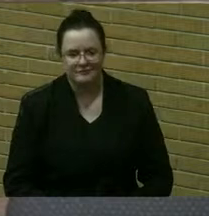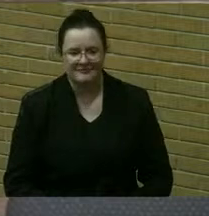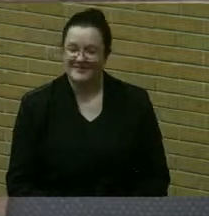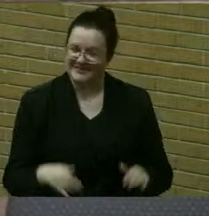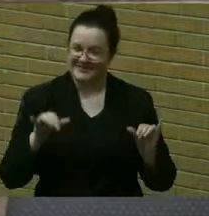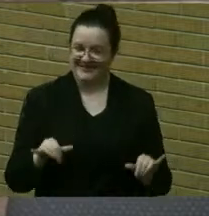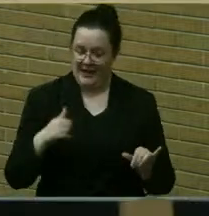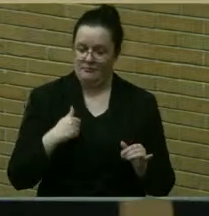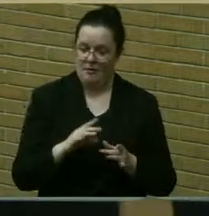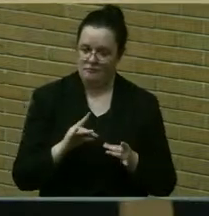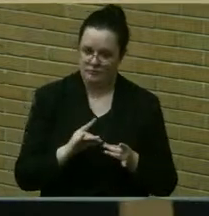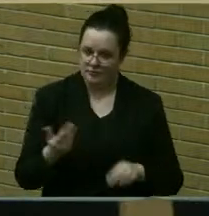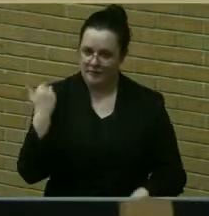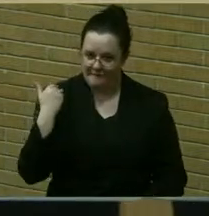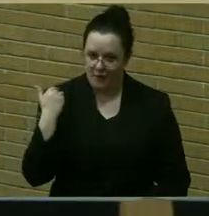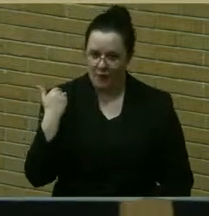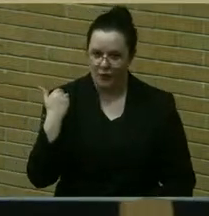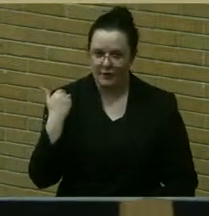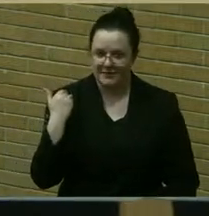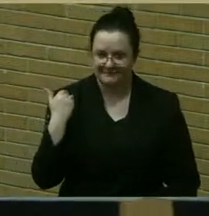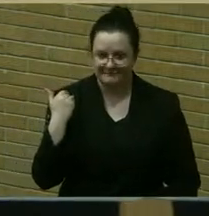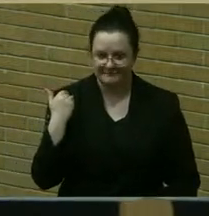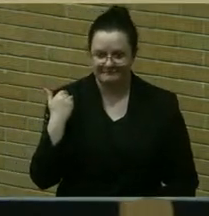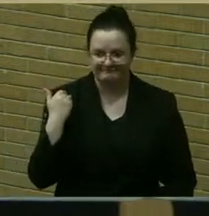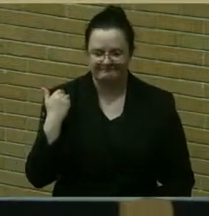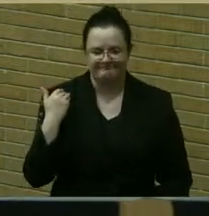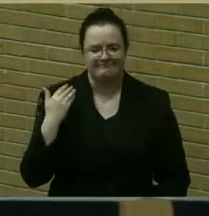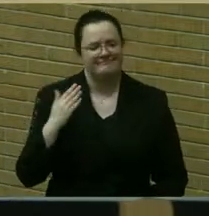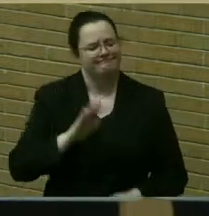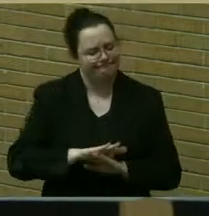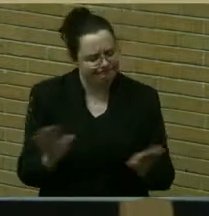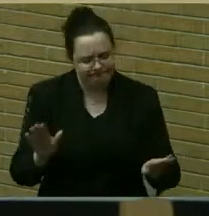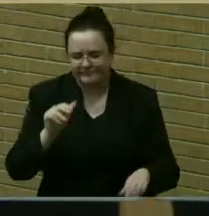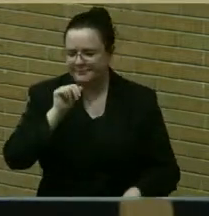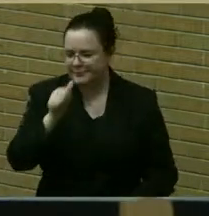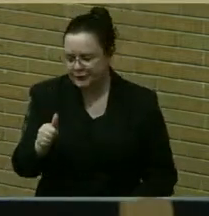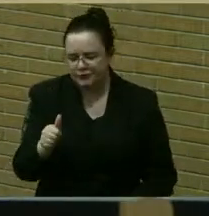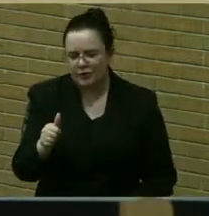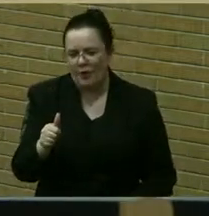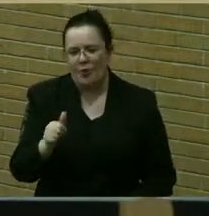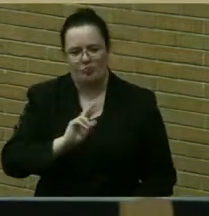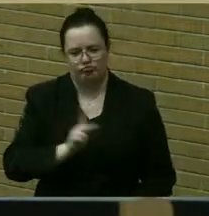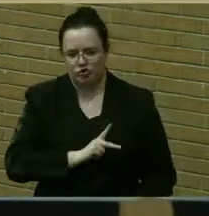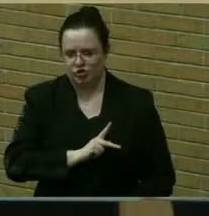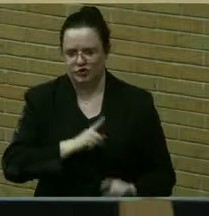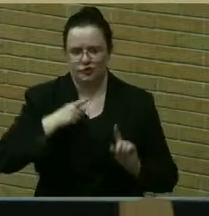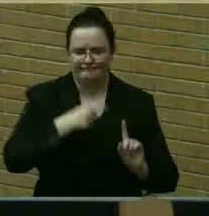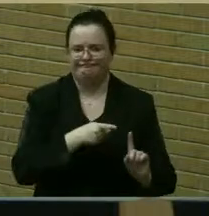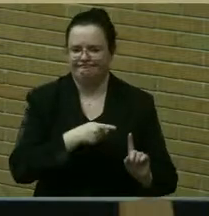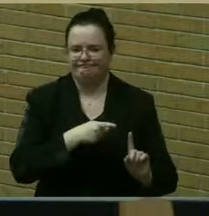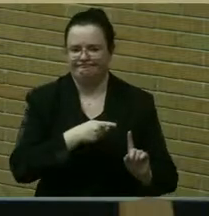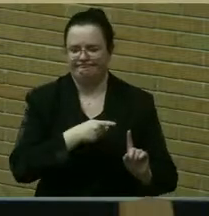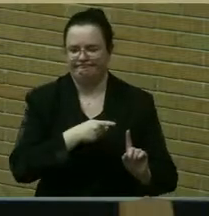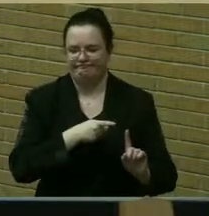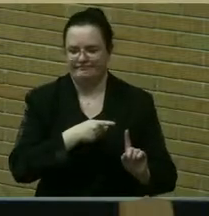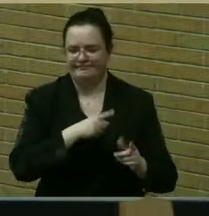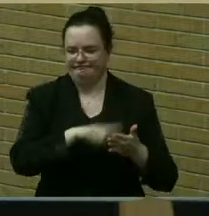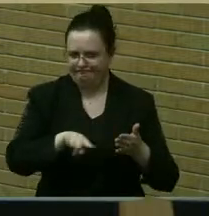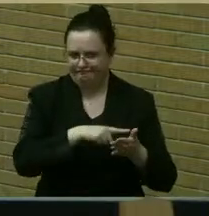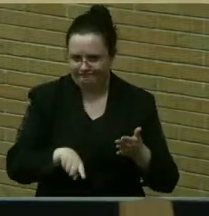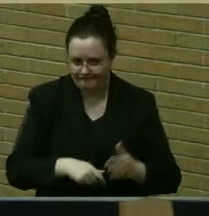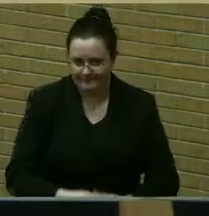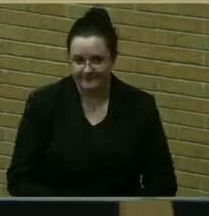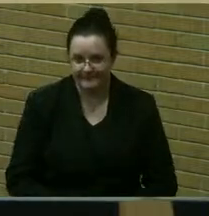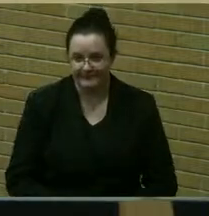indicated before, I would ask that you not make personal attacks. This is not